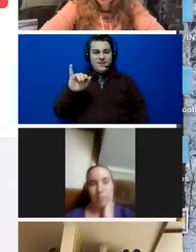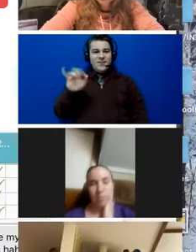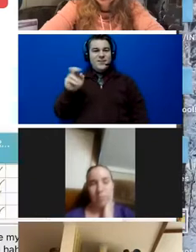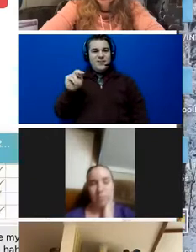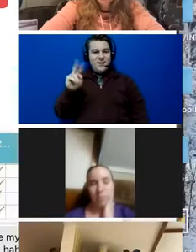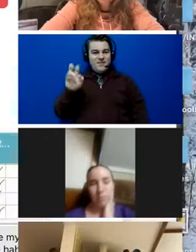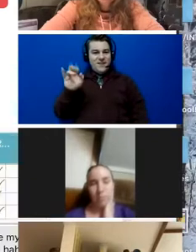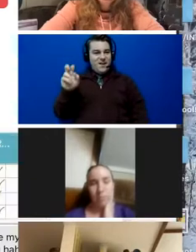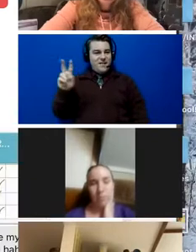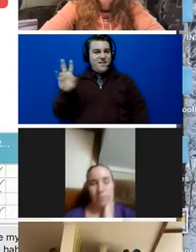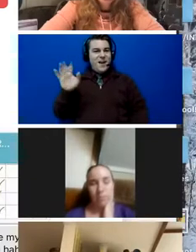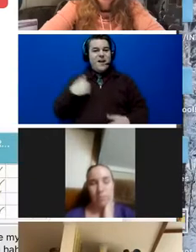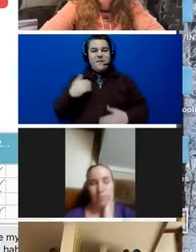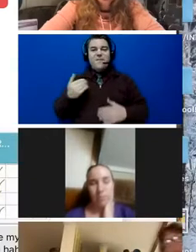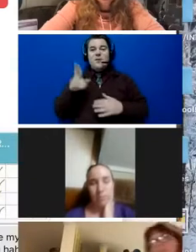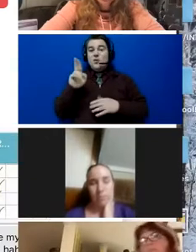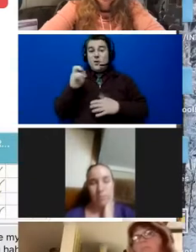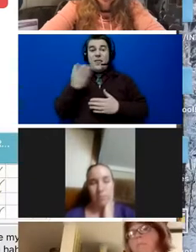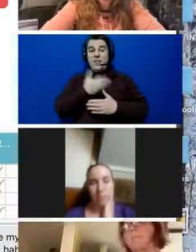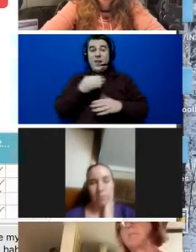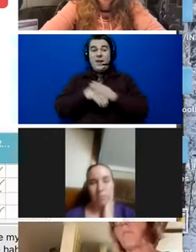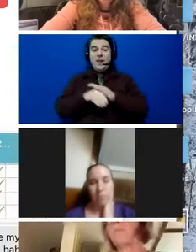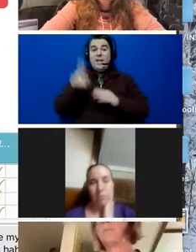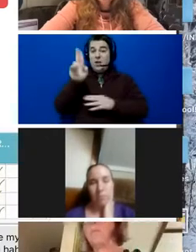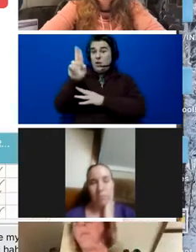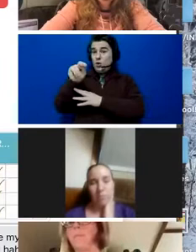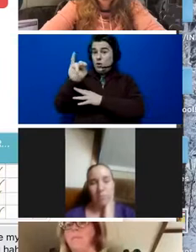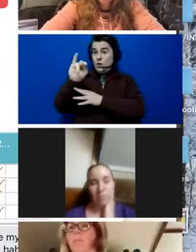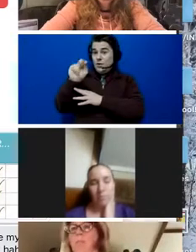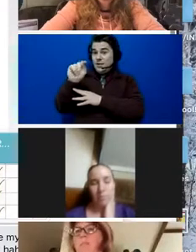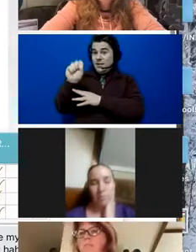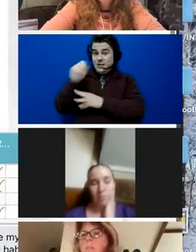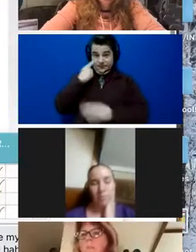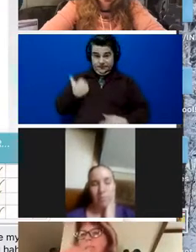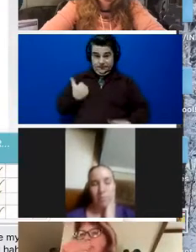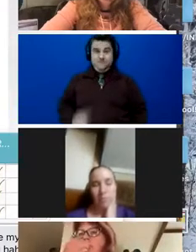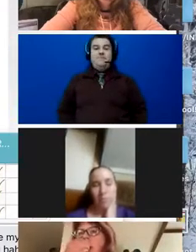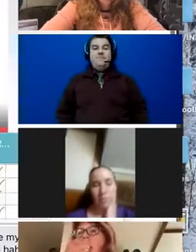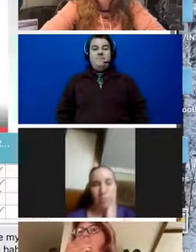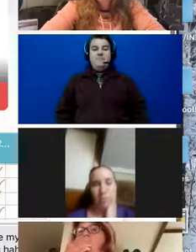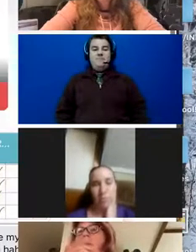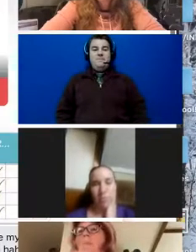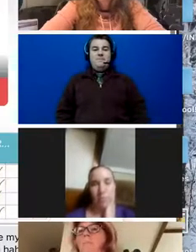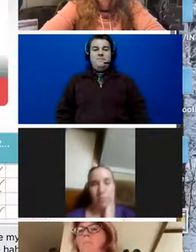Ambassador Academy. And I, this is where I want to jump into is these units.